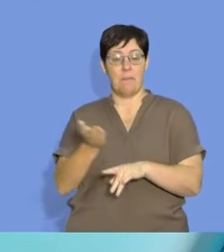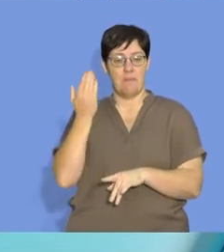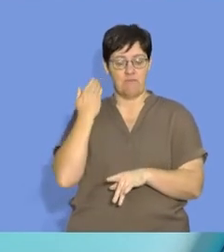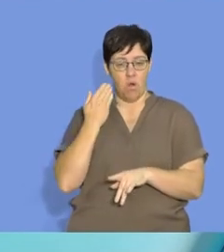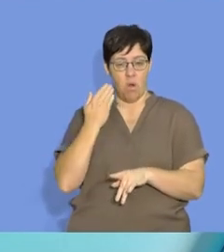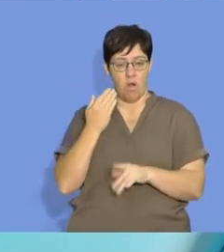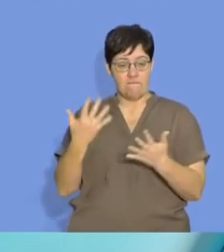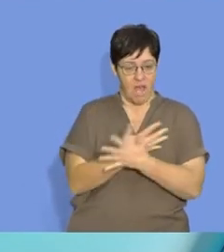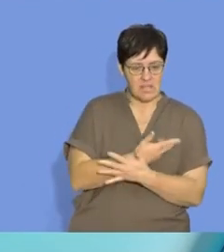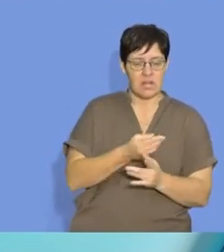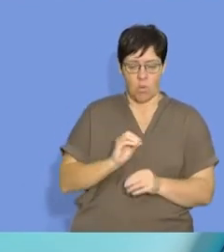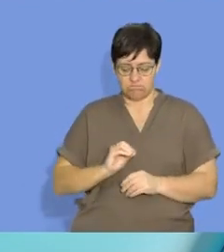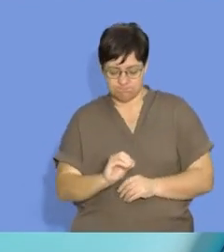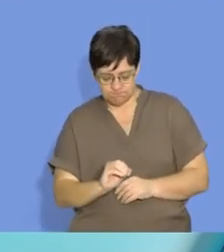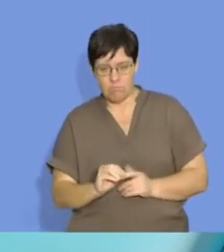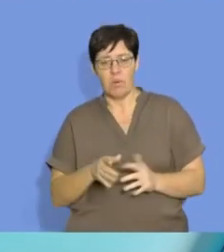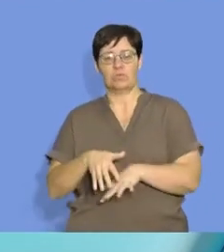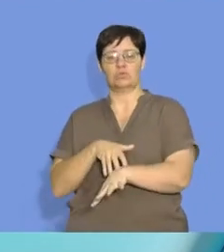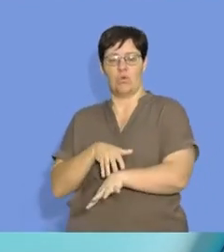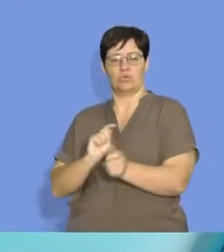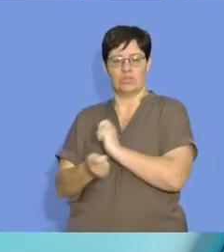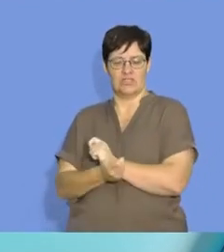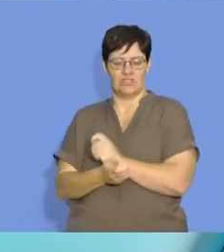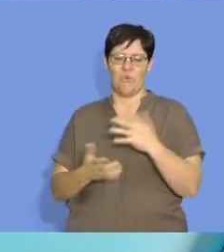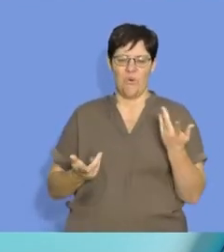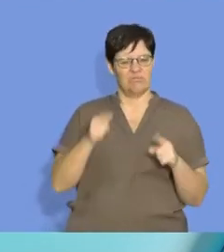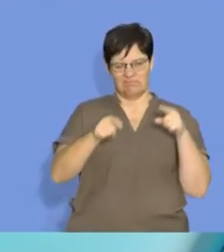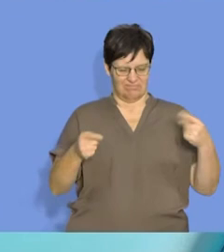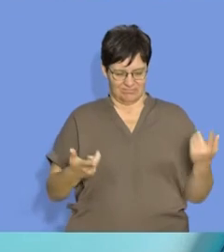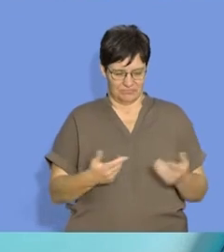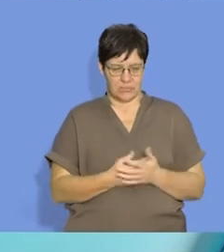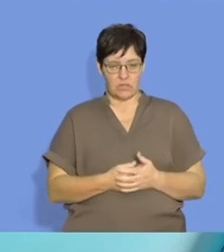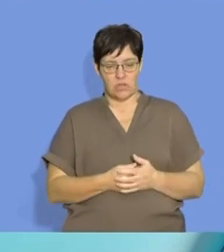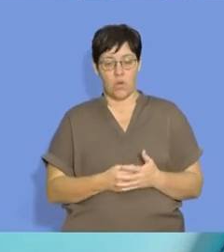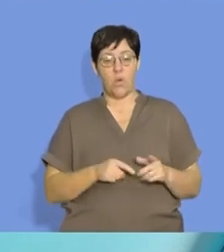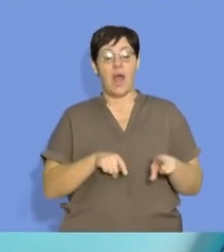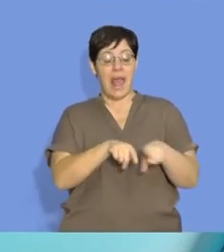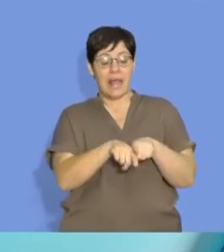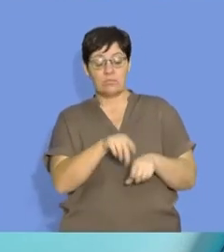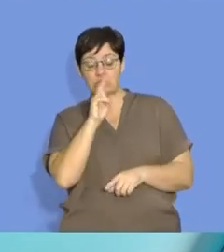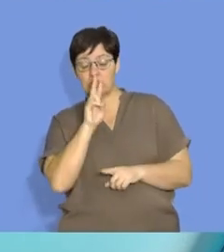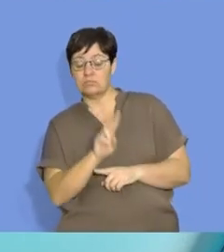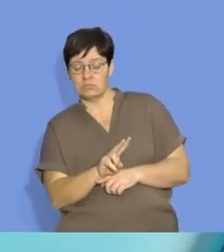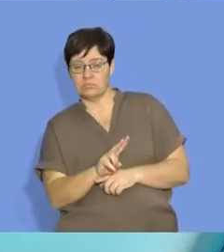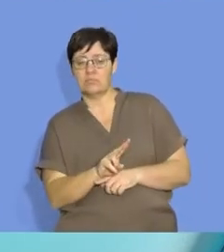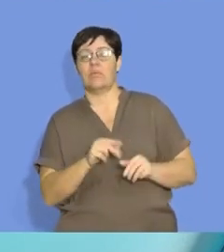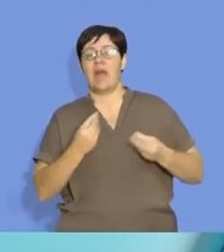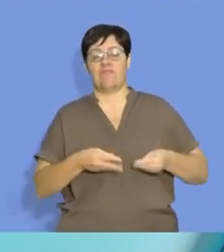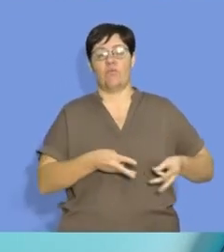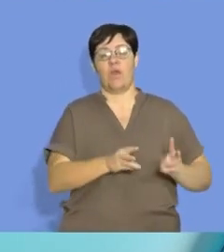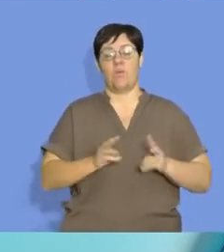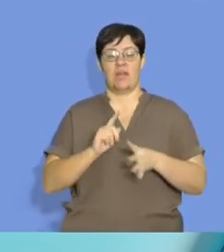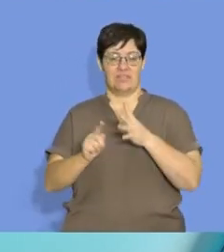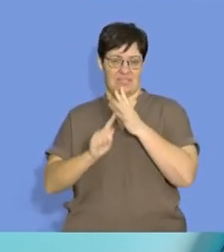But when we do this experimentally, there are ways to do it to make sure that we have more or less an